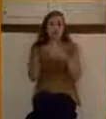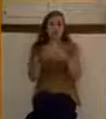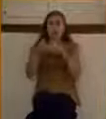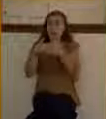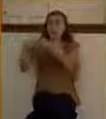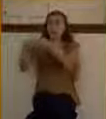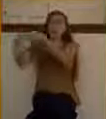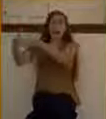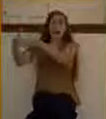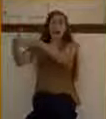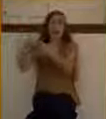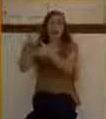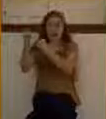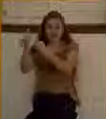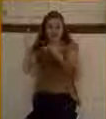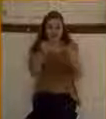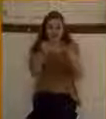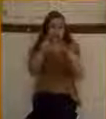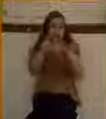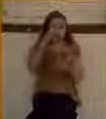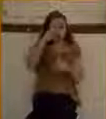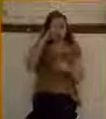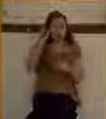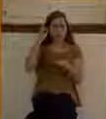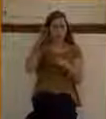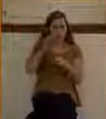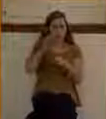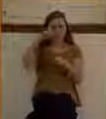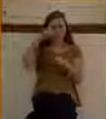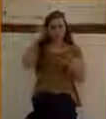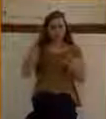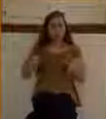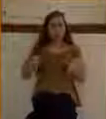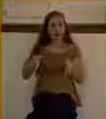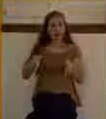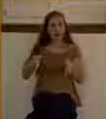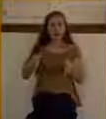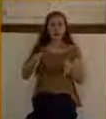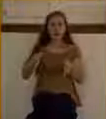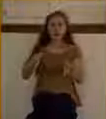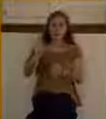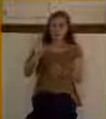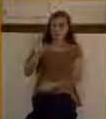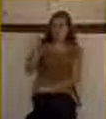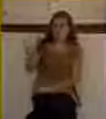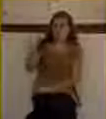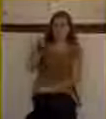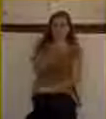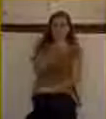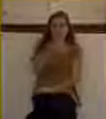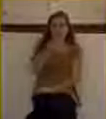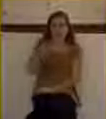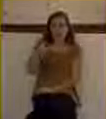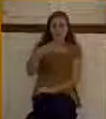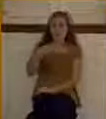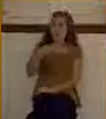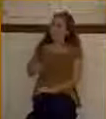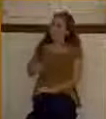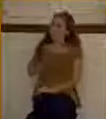see yourself as you are. You have to come to Jesus on your own and say, God, be merciful to me, to me.